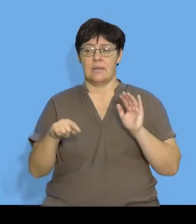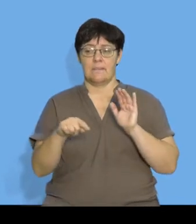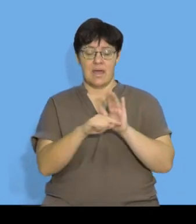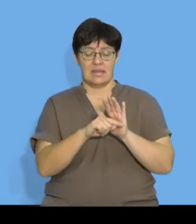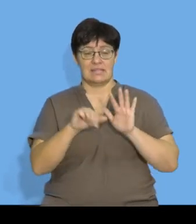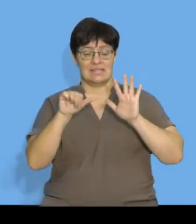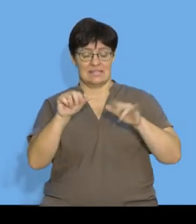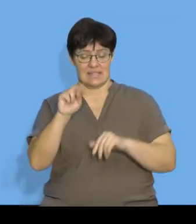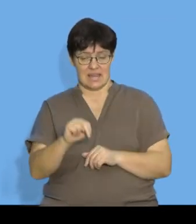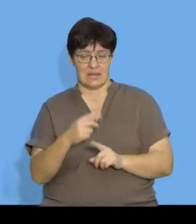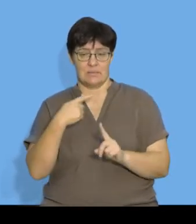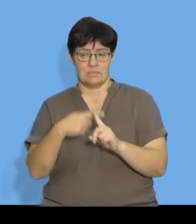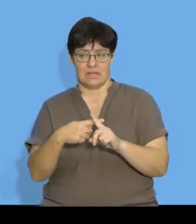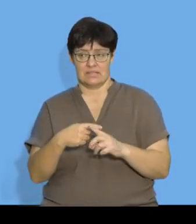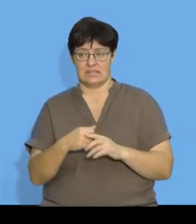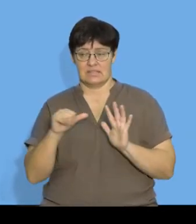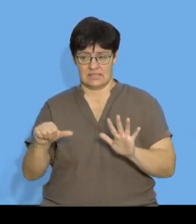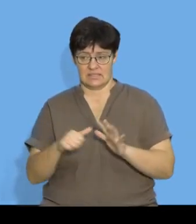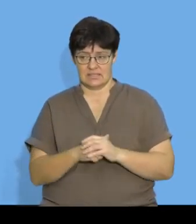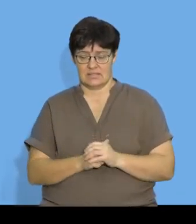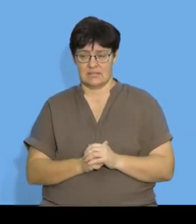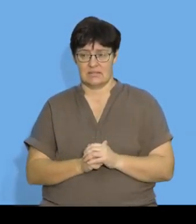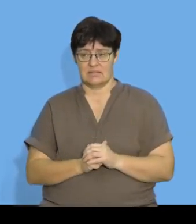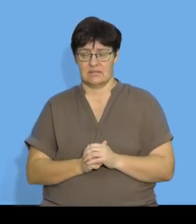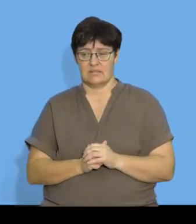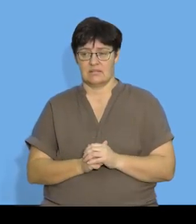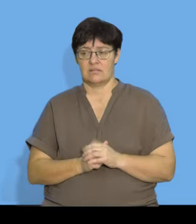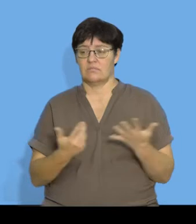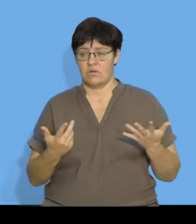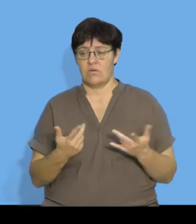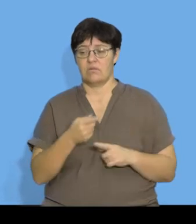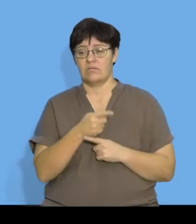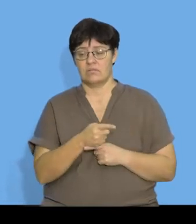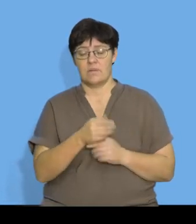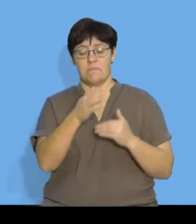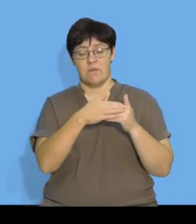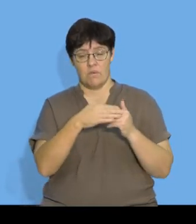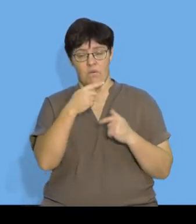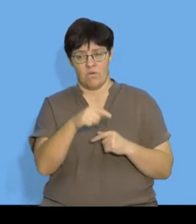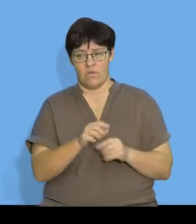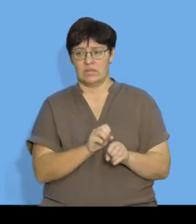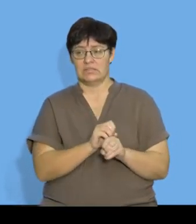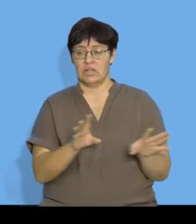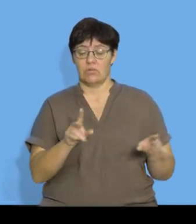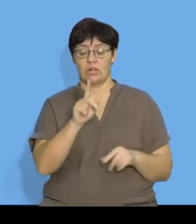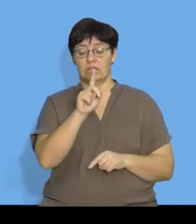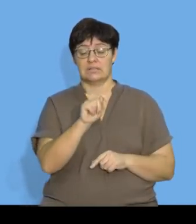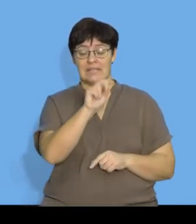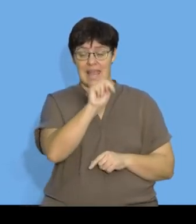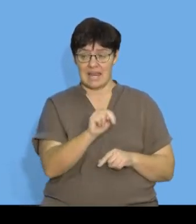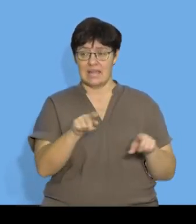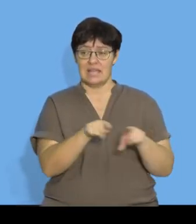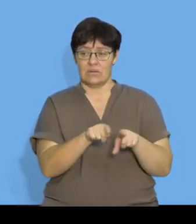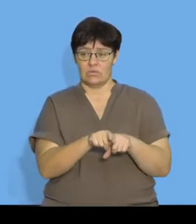6N plus 6. Simplifying that one step further, the general term will be